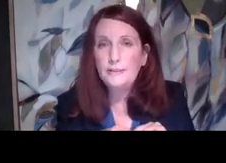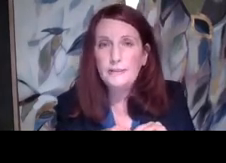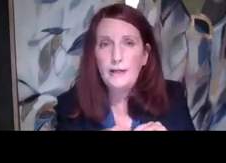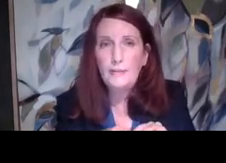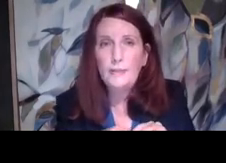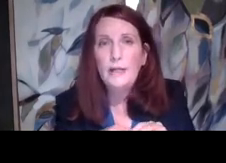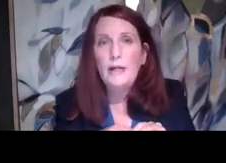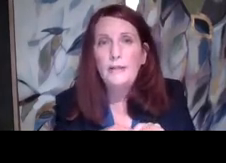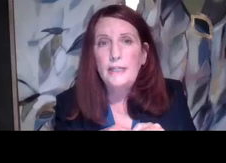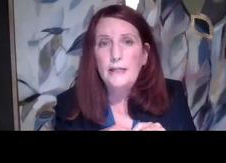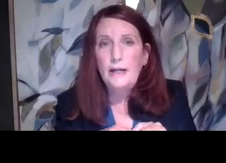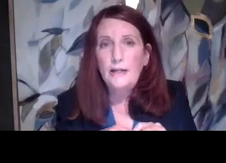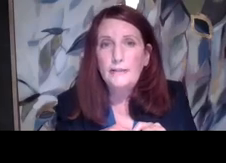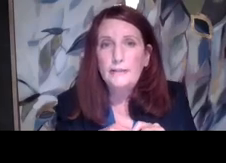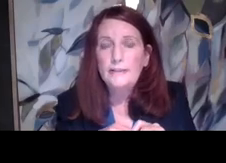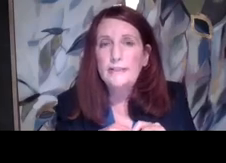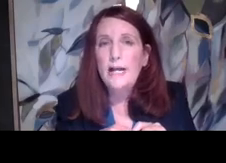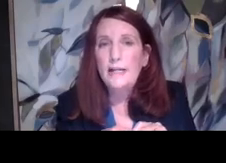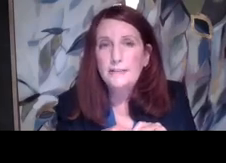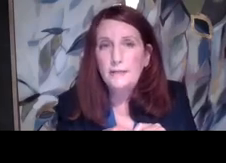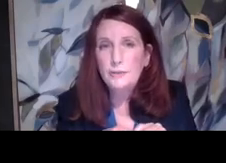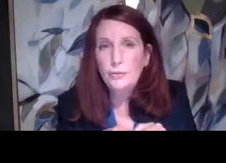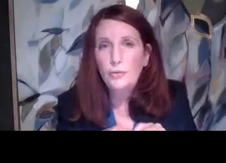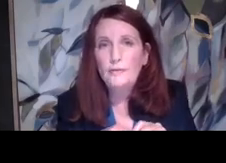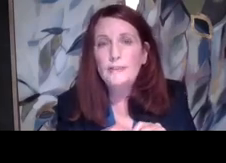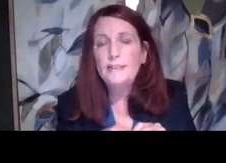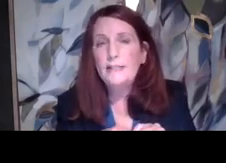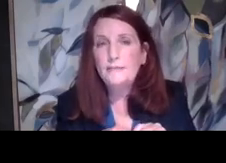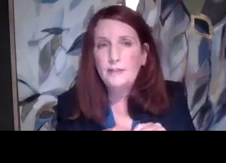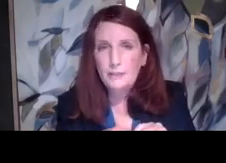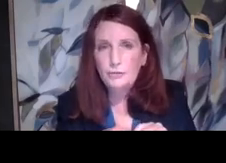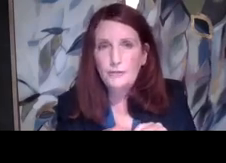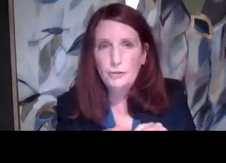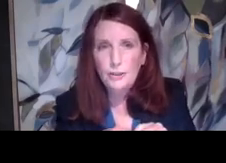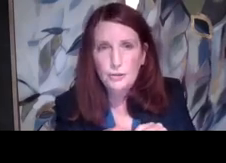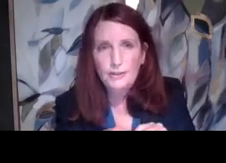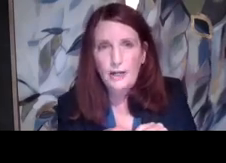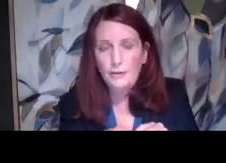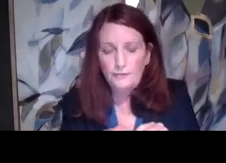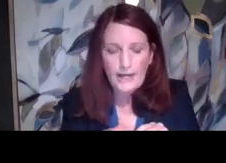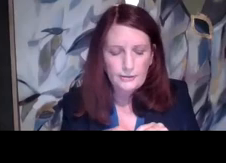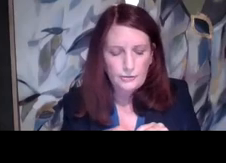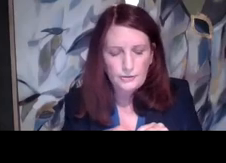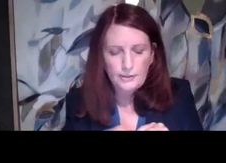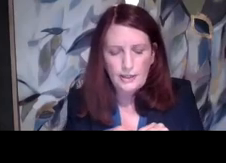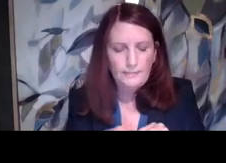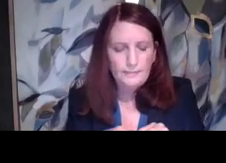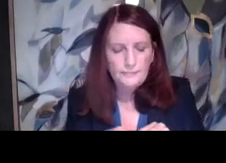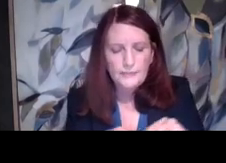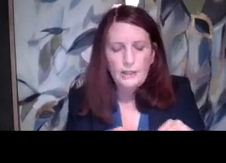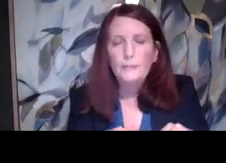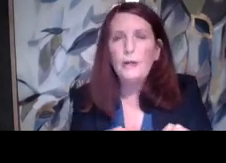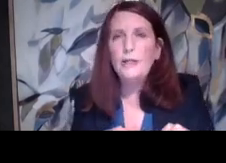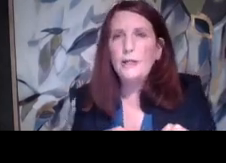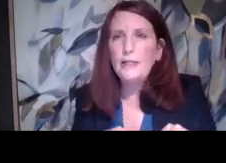students, um, the, uh, size of the school, the size of the administrative structure and other factors. Um,